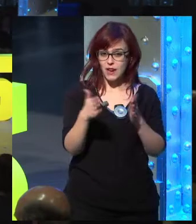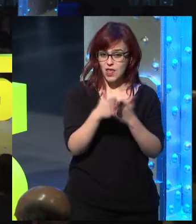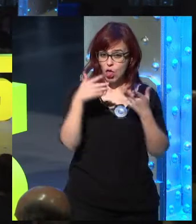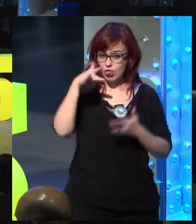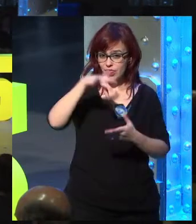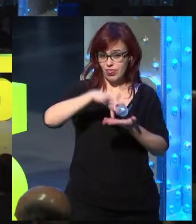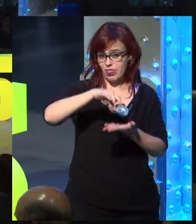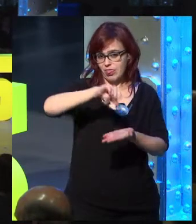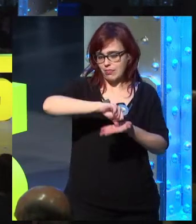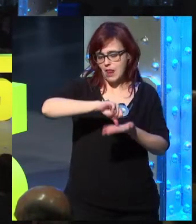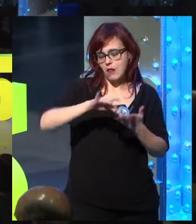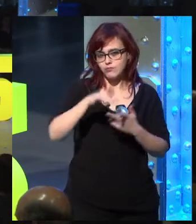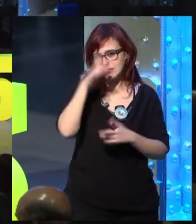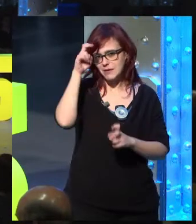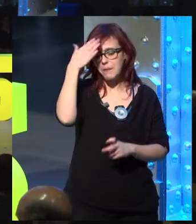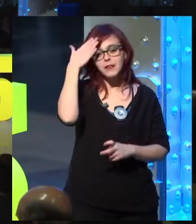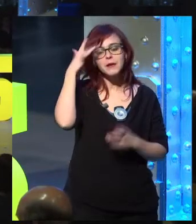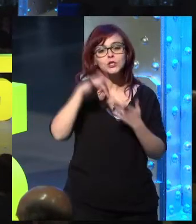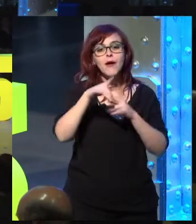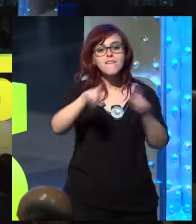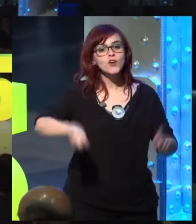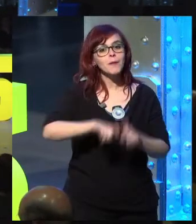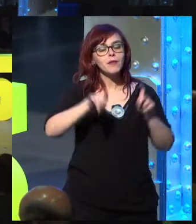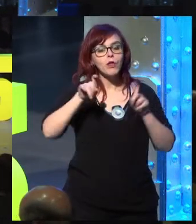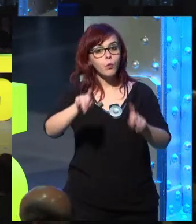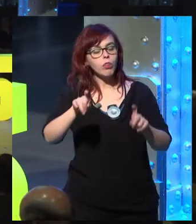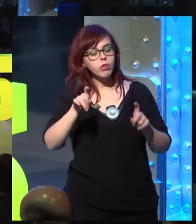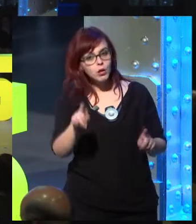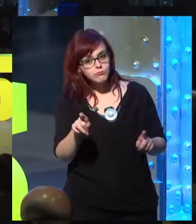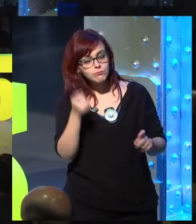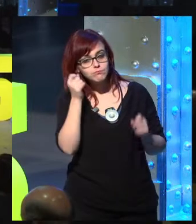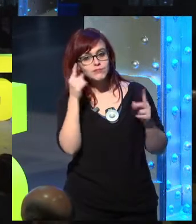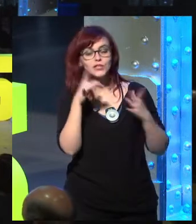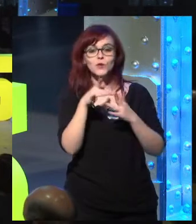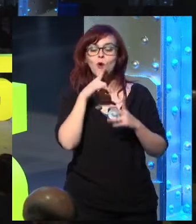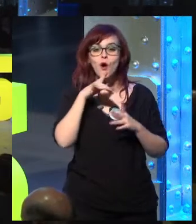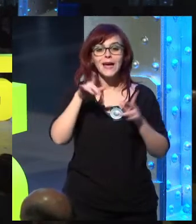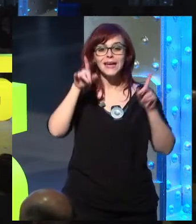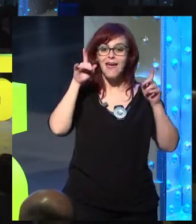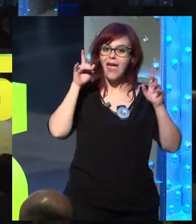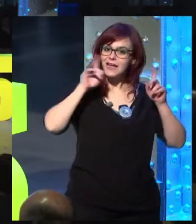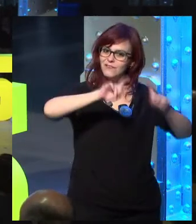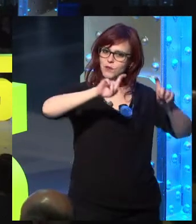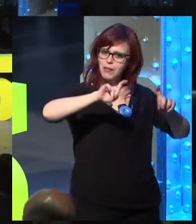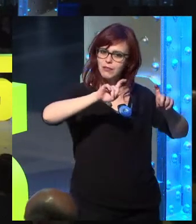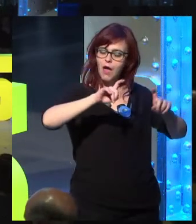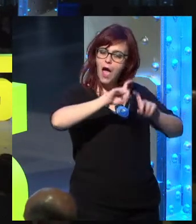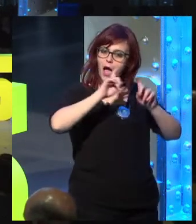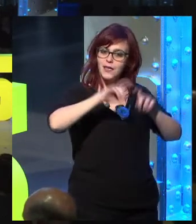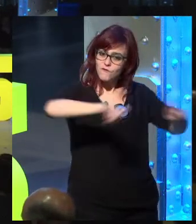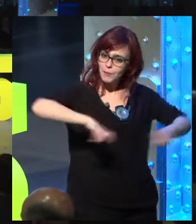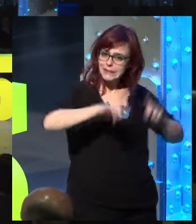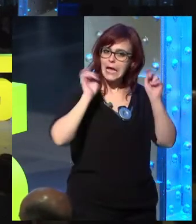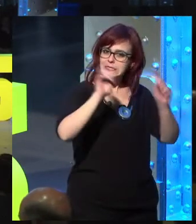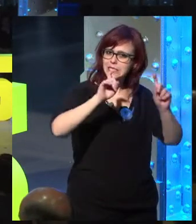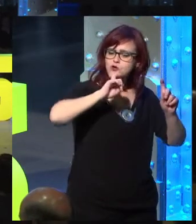but we see that in the central pages, central pages were about IT and education, and the role that